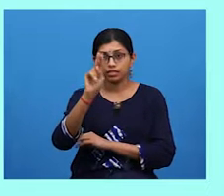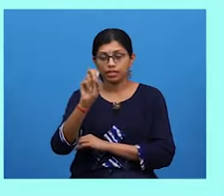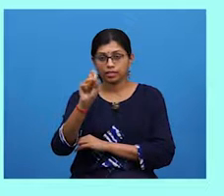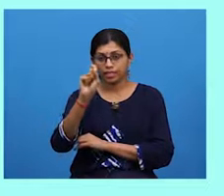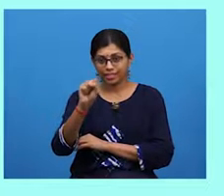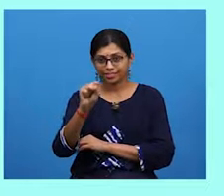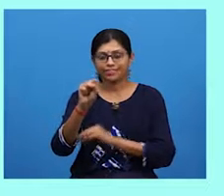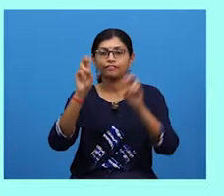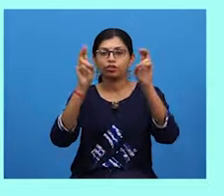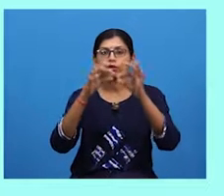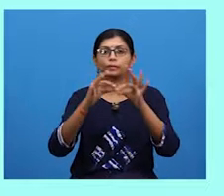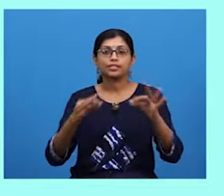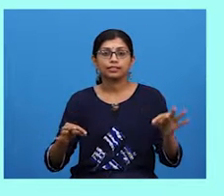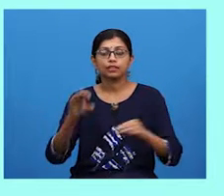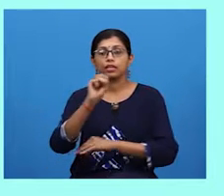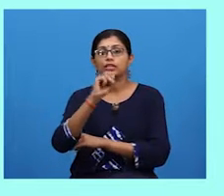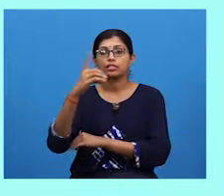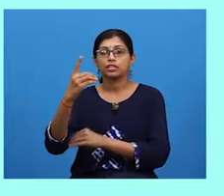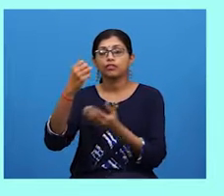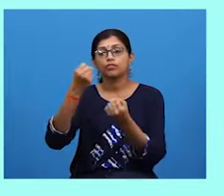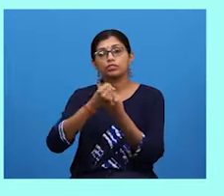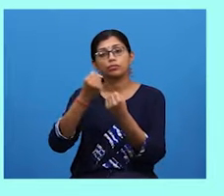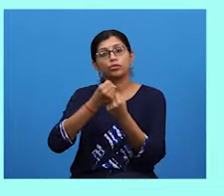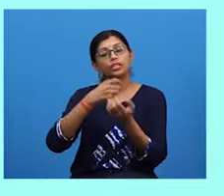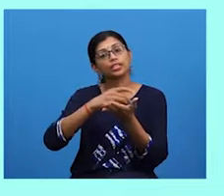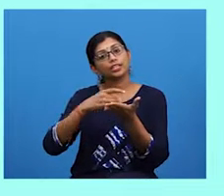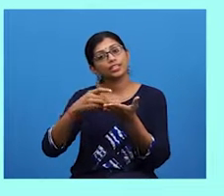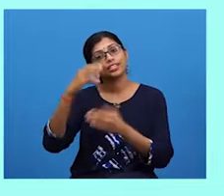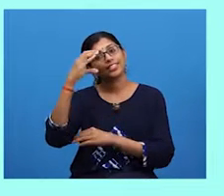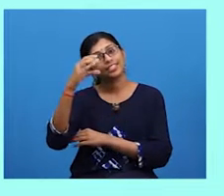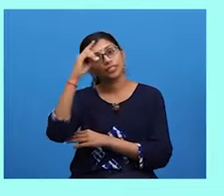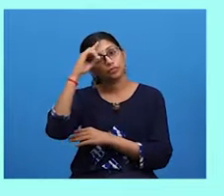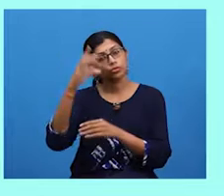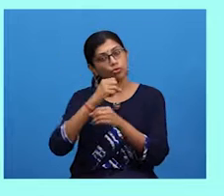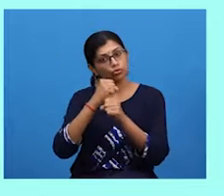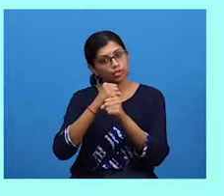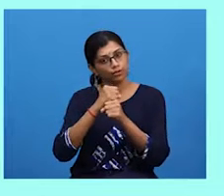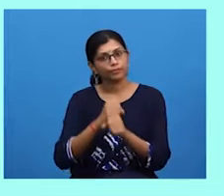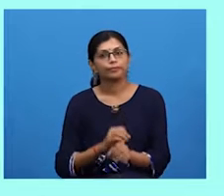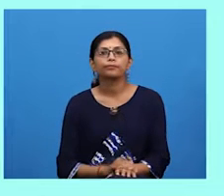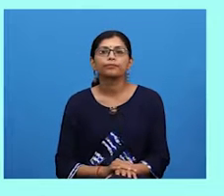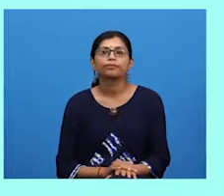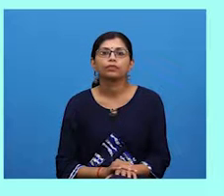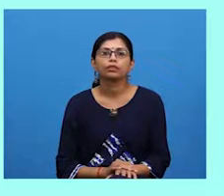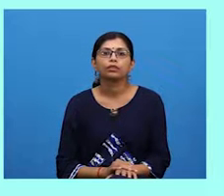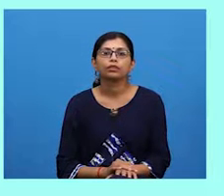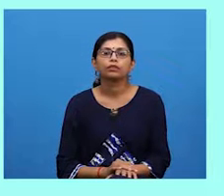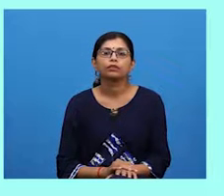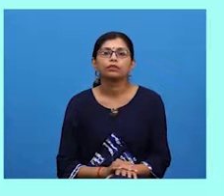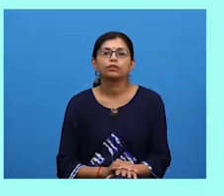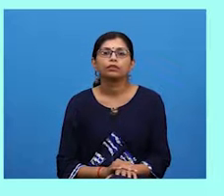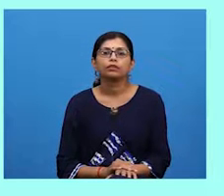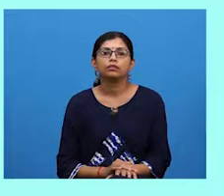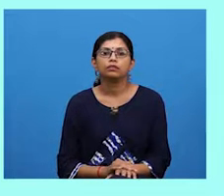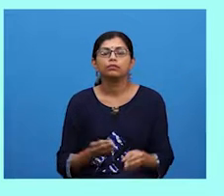SD for supporting details, and C for conclusion. Let me give